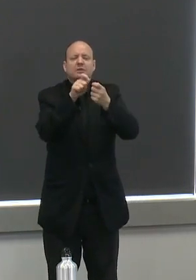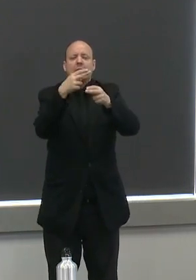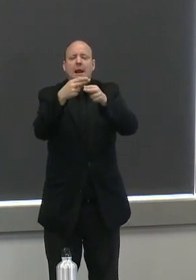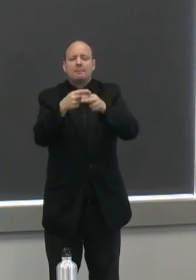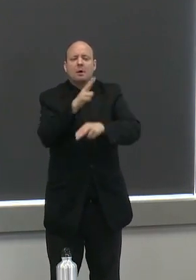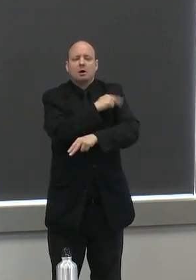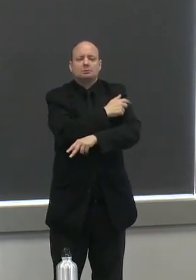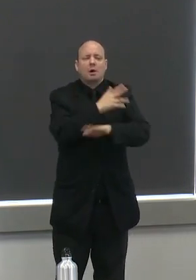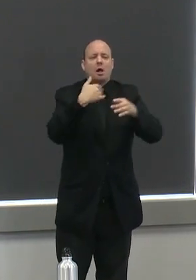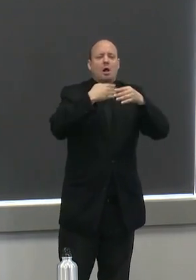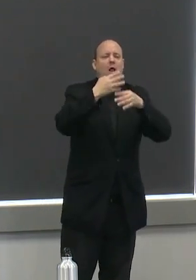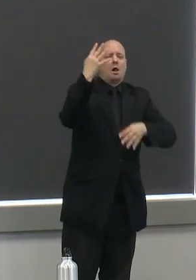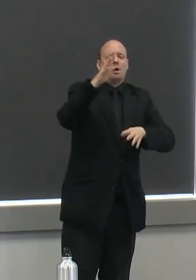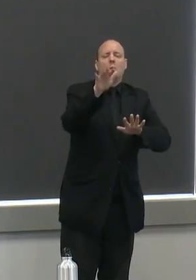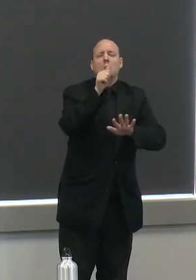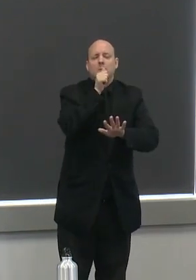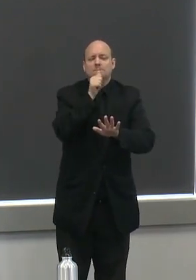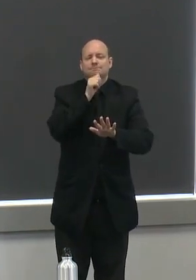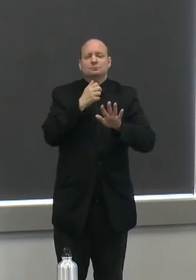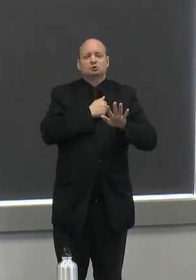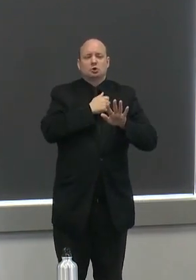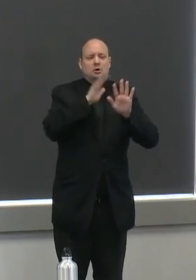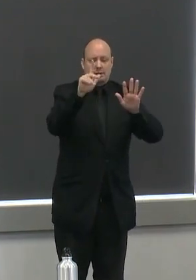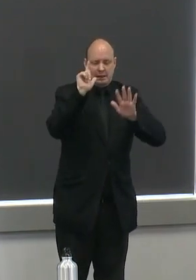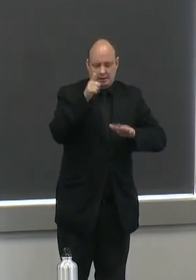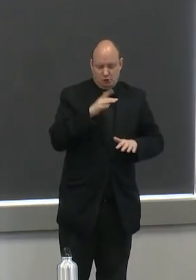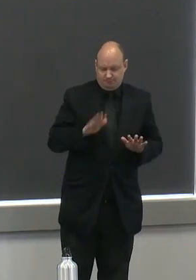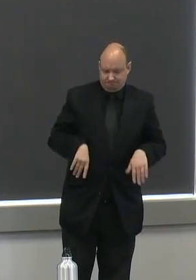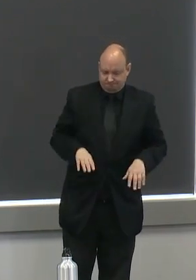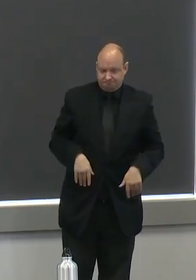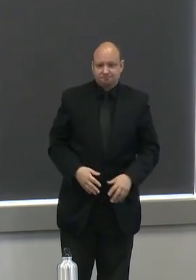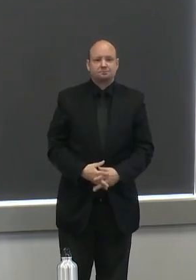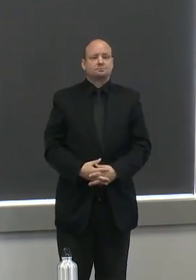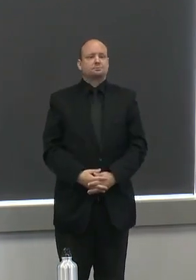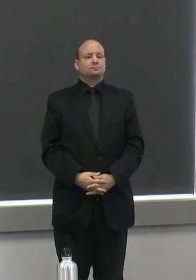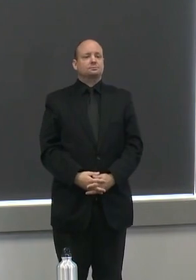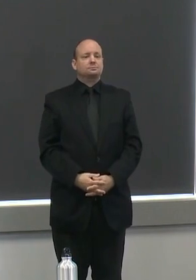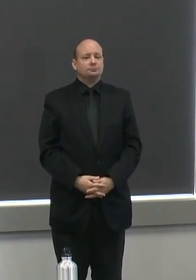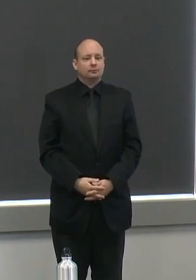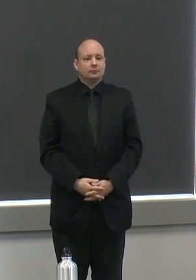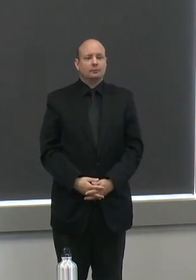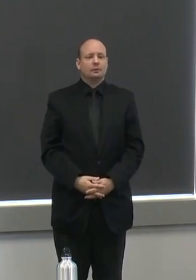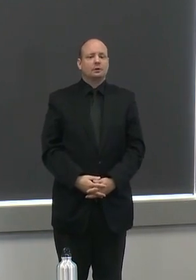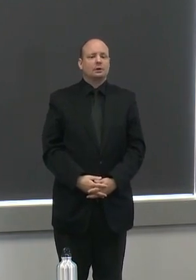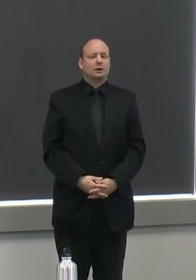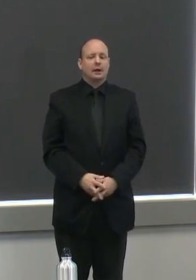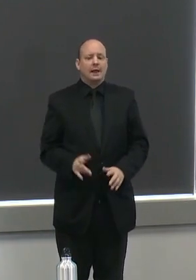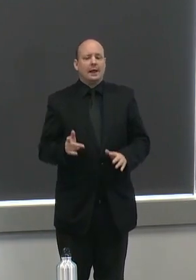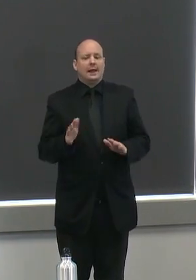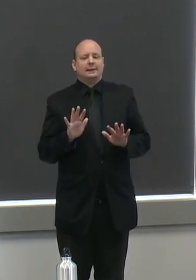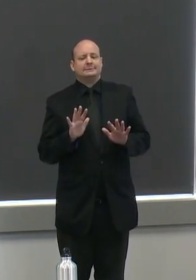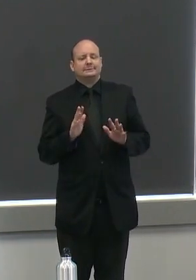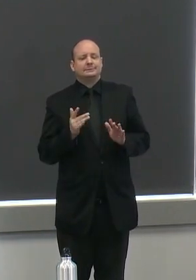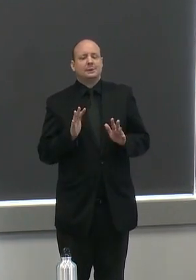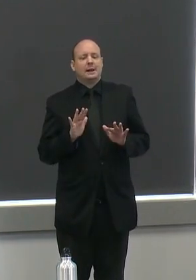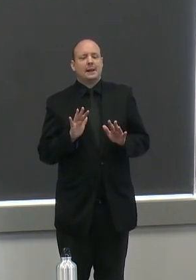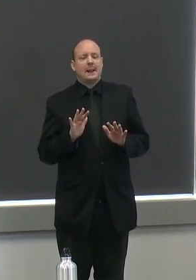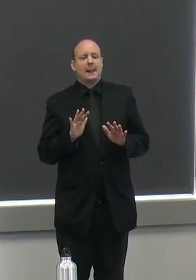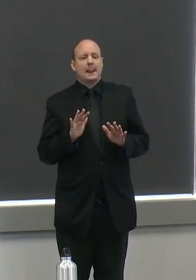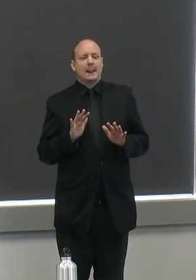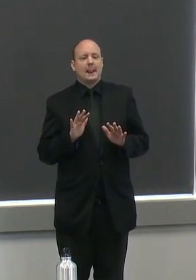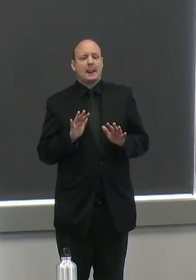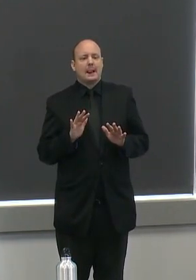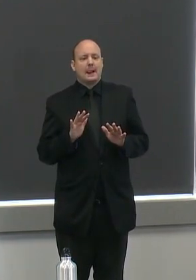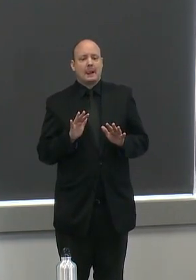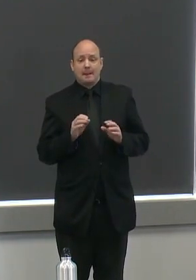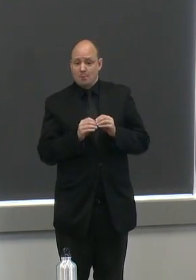to torture you okay um i also ask just okay yeah go for it all right yeah do you have one more